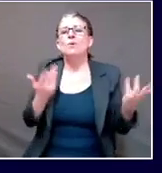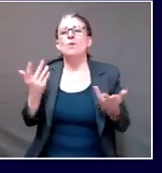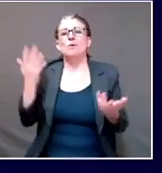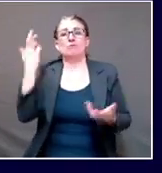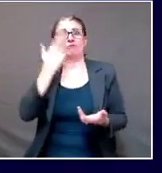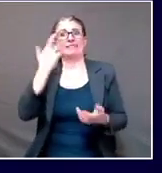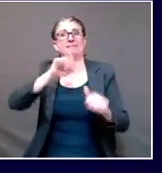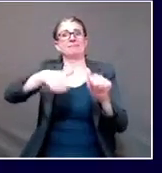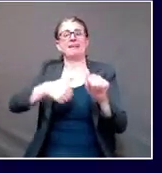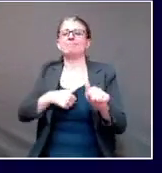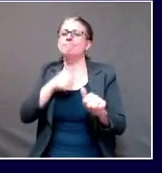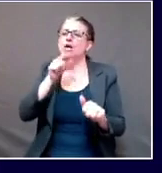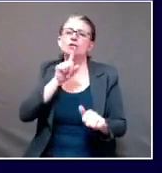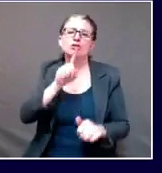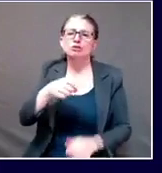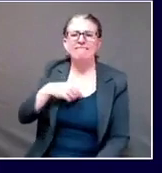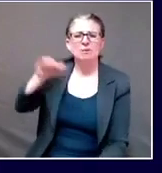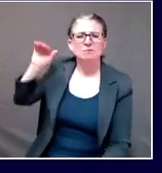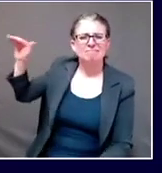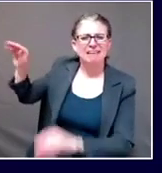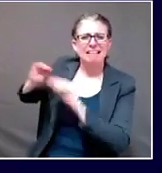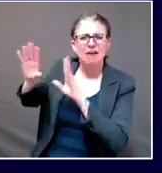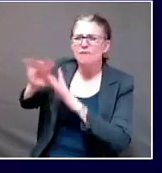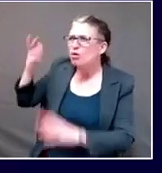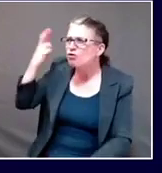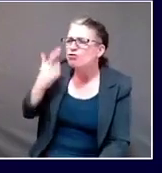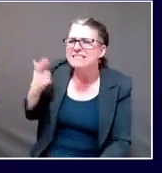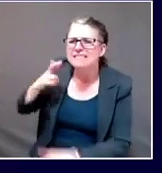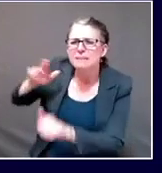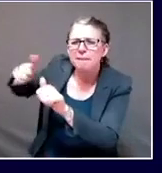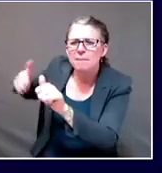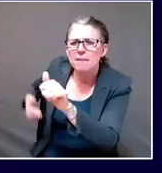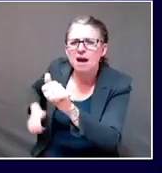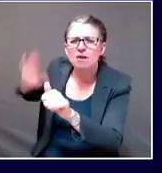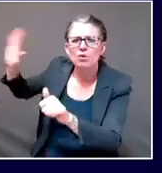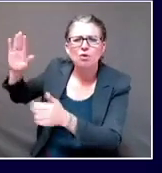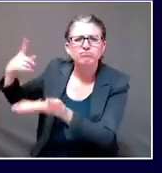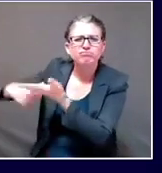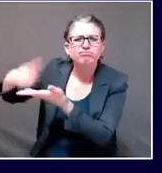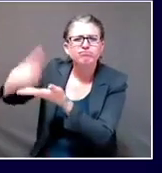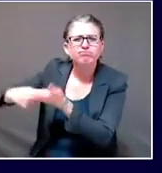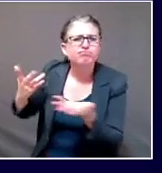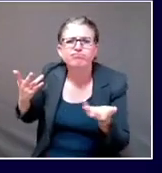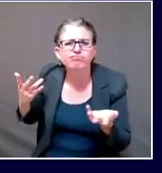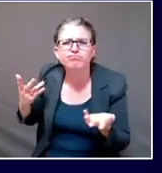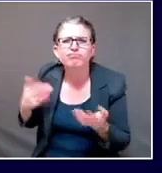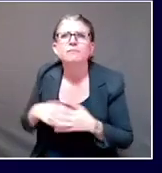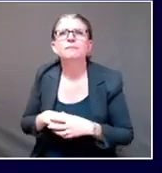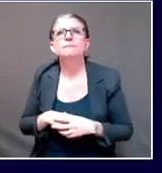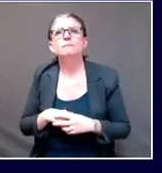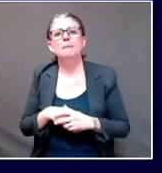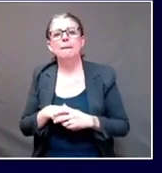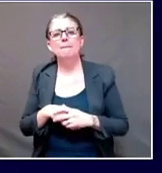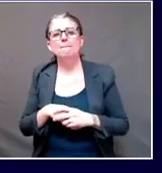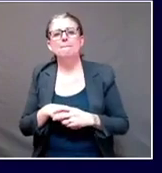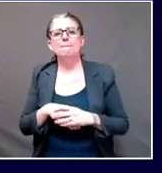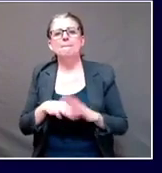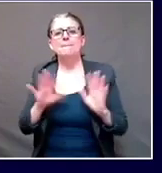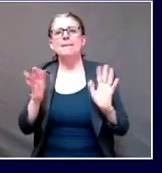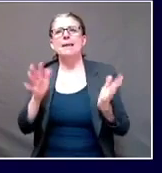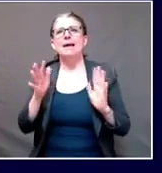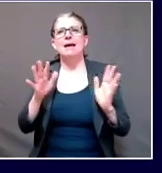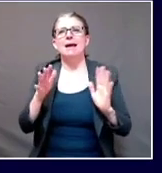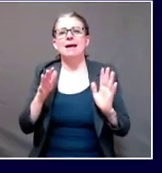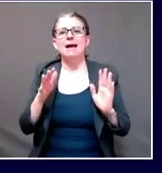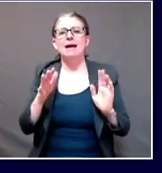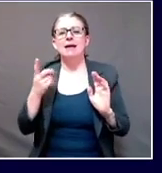So to, to put a, to put a bow on this at the moment where we're still looking at NQ2 beginning Q3, and it's